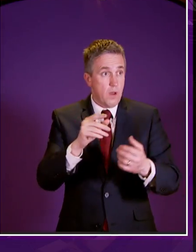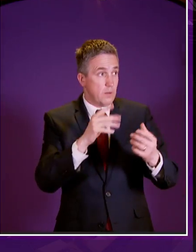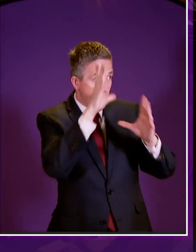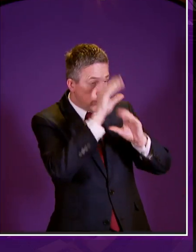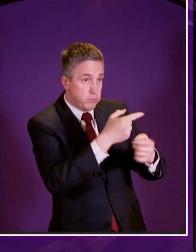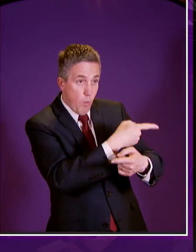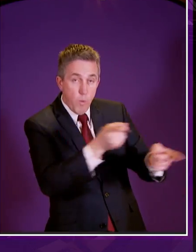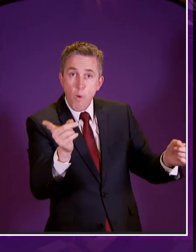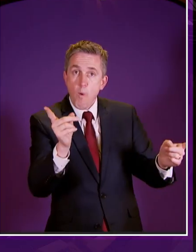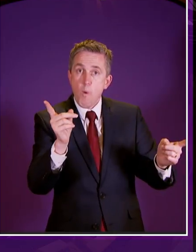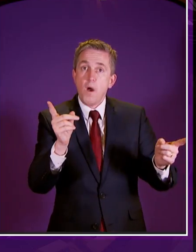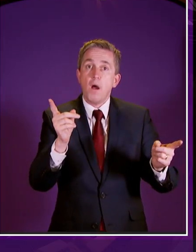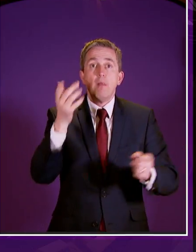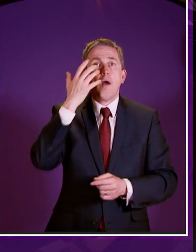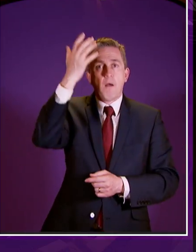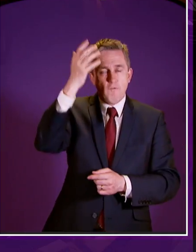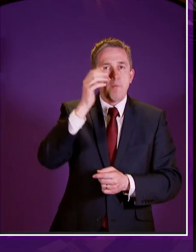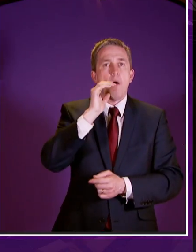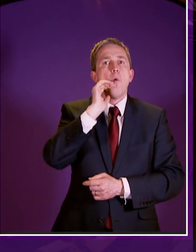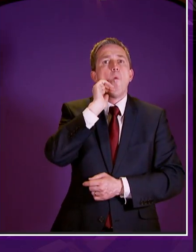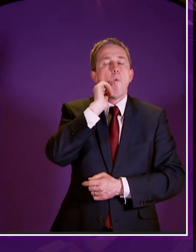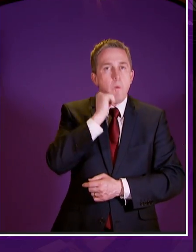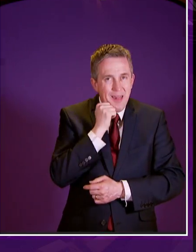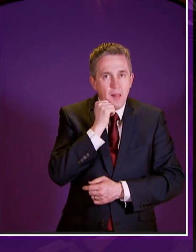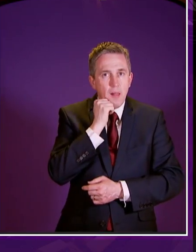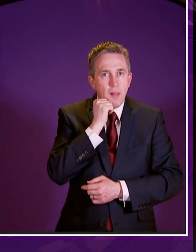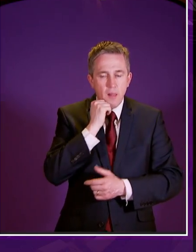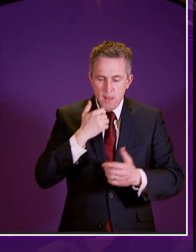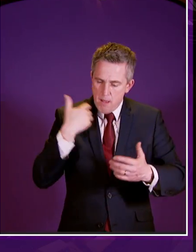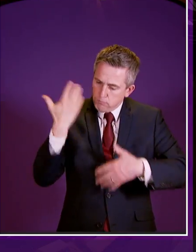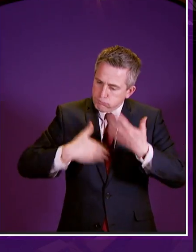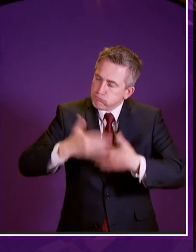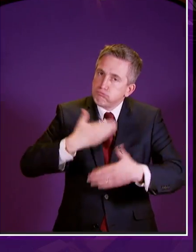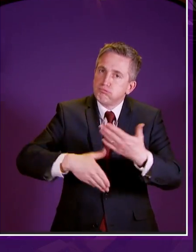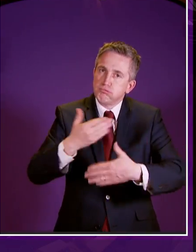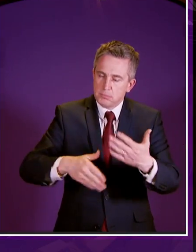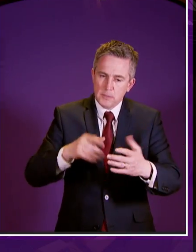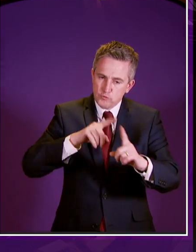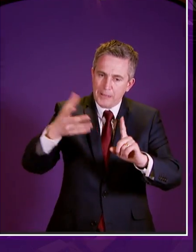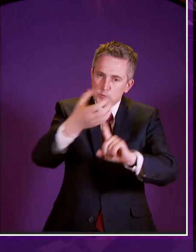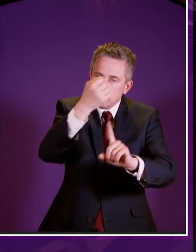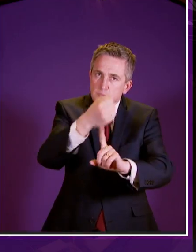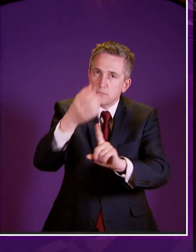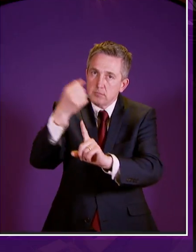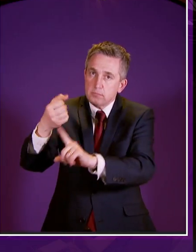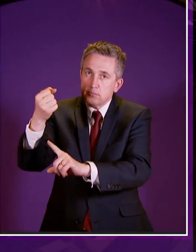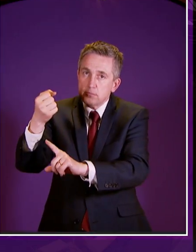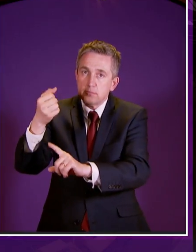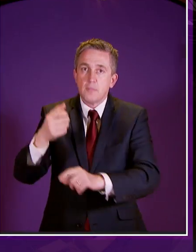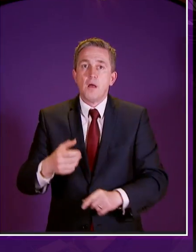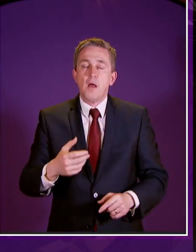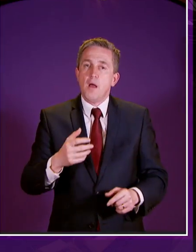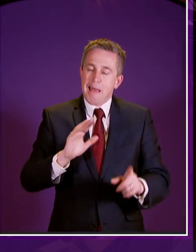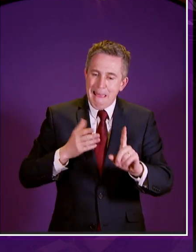this parliament is that we will approach that in exactly the way we have approached all of this until now looking